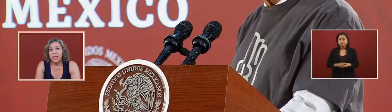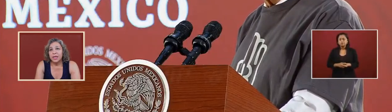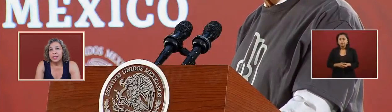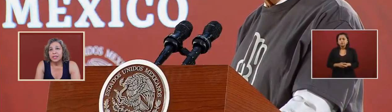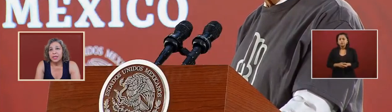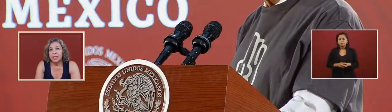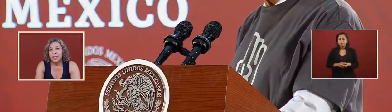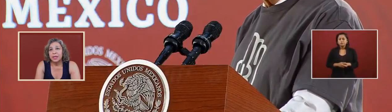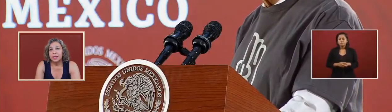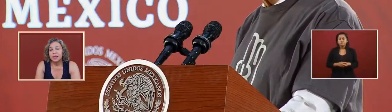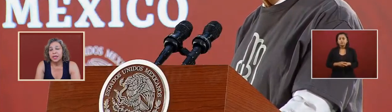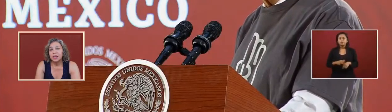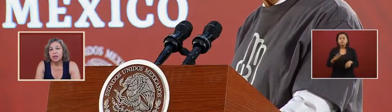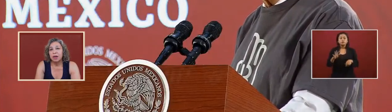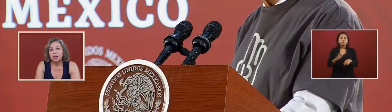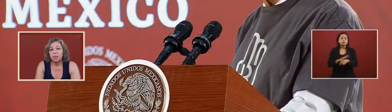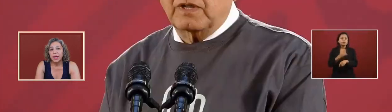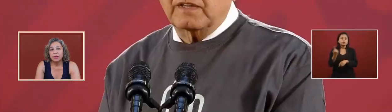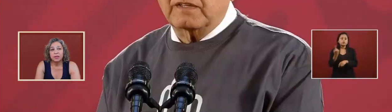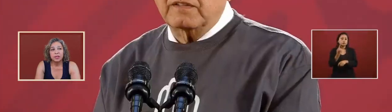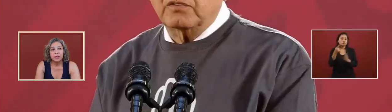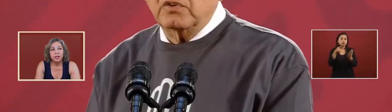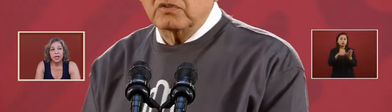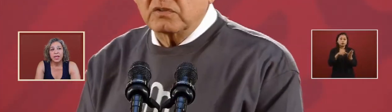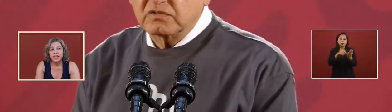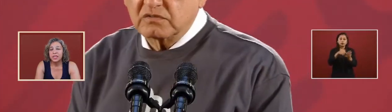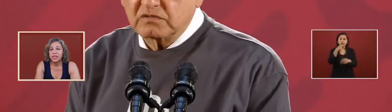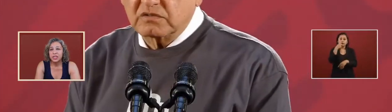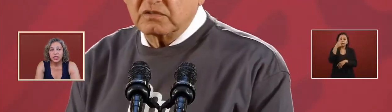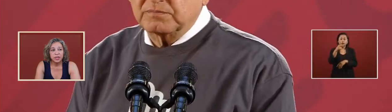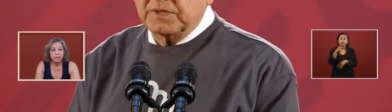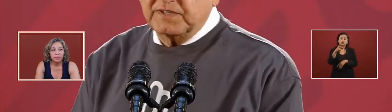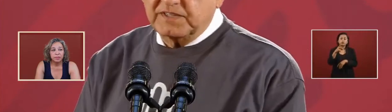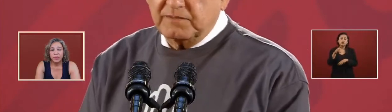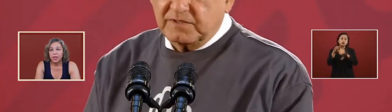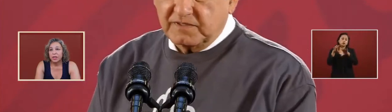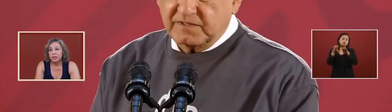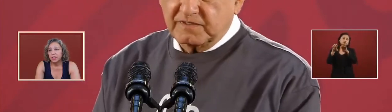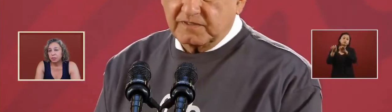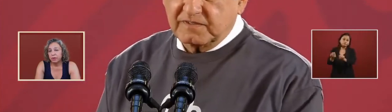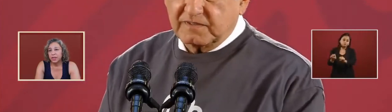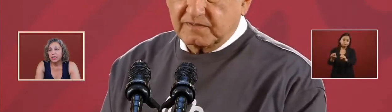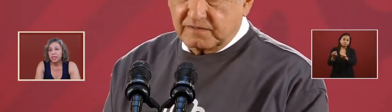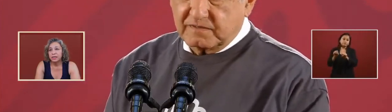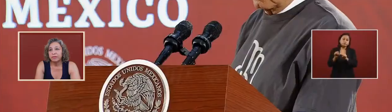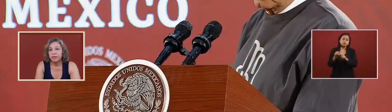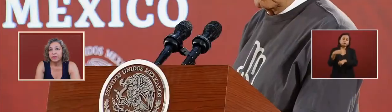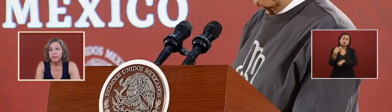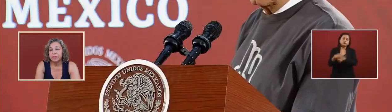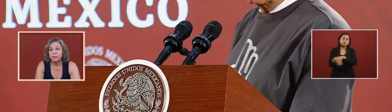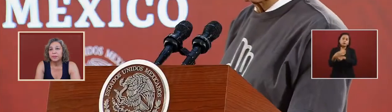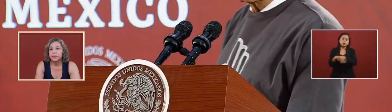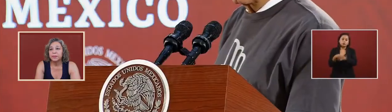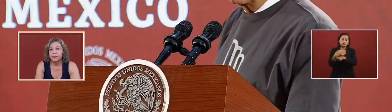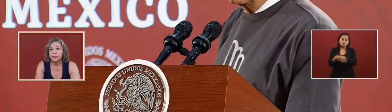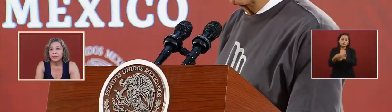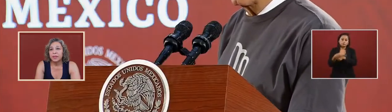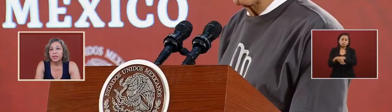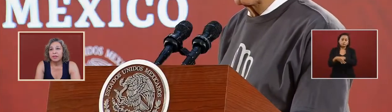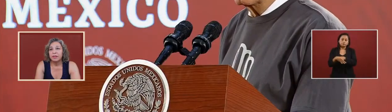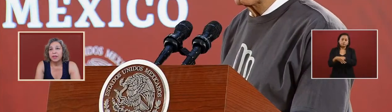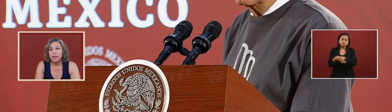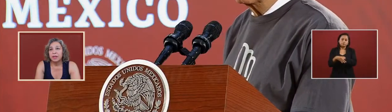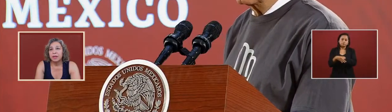because they talk about a detention that's preventative that